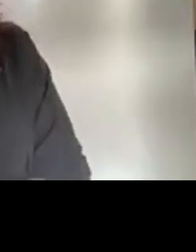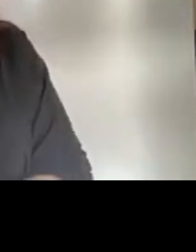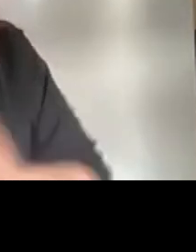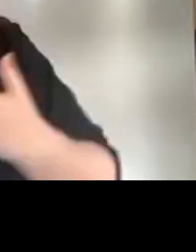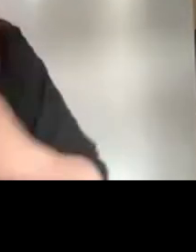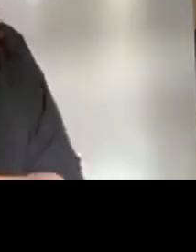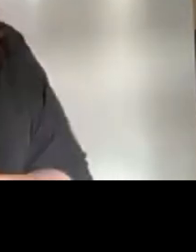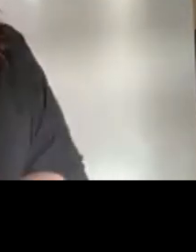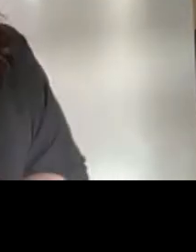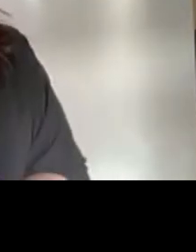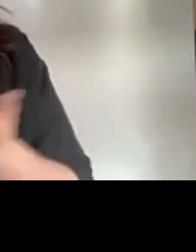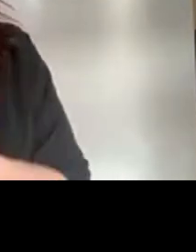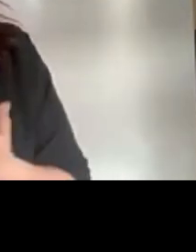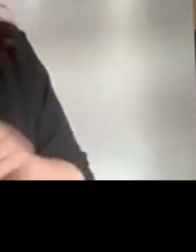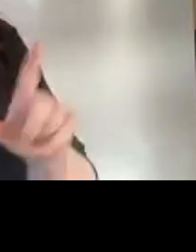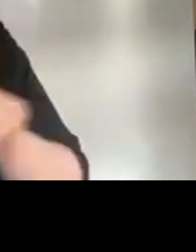to have the BSL interpreter.